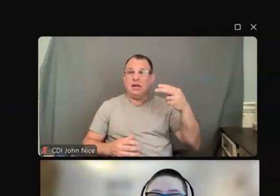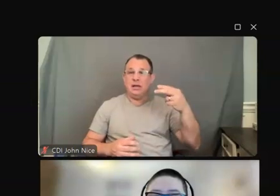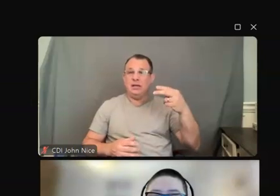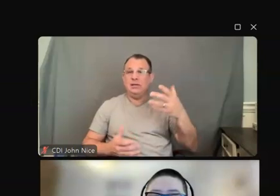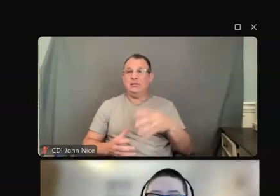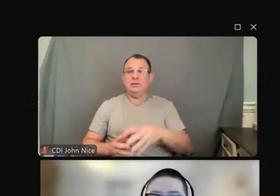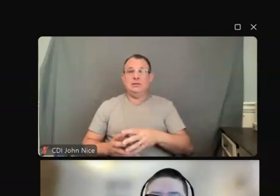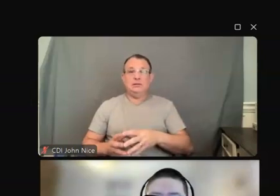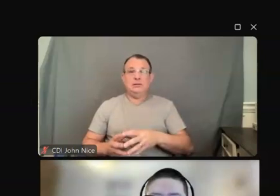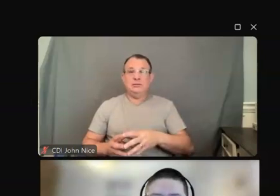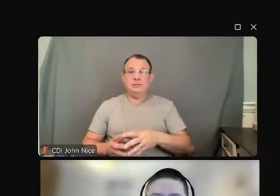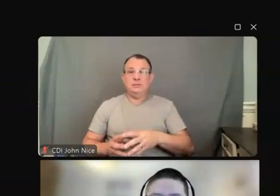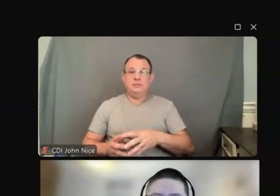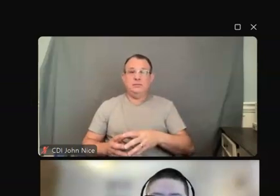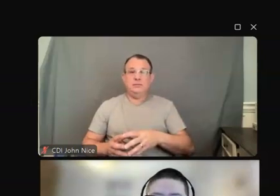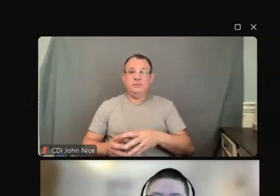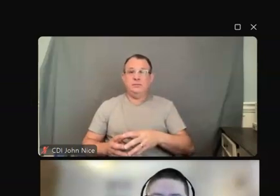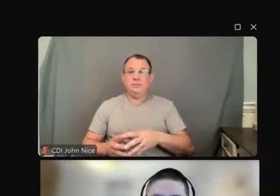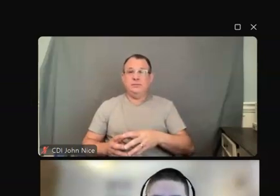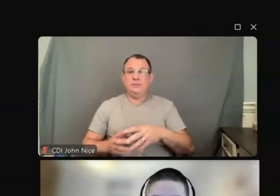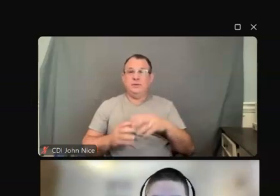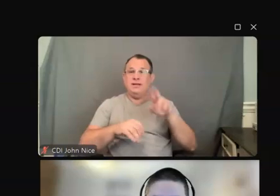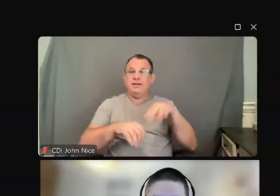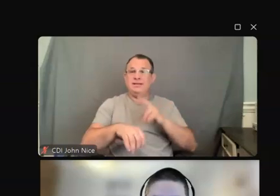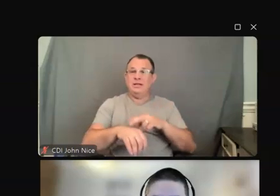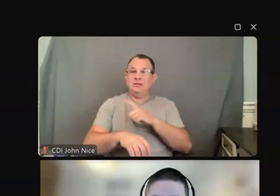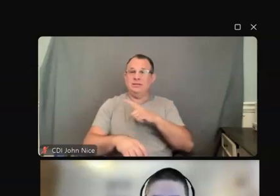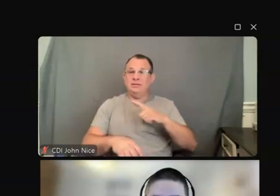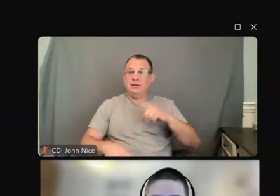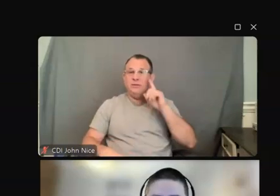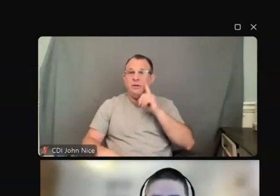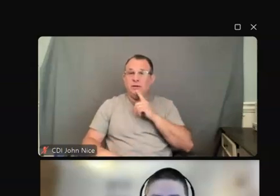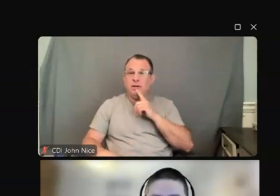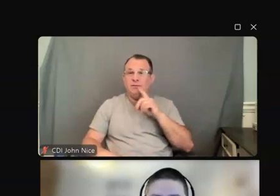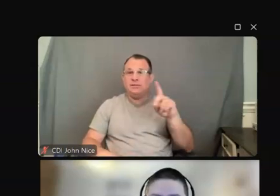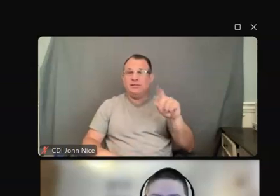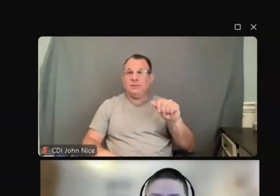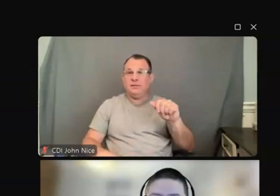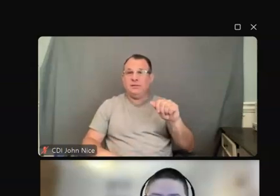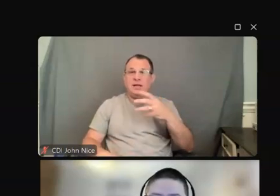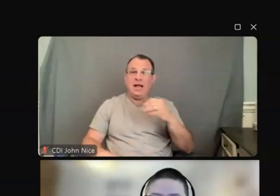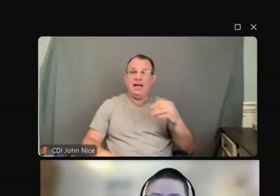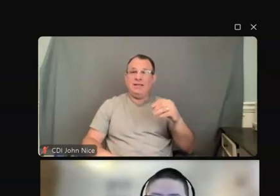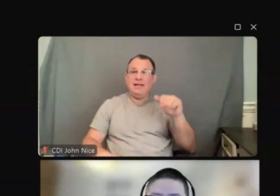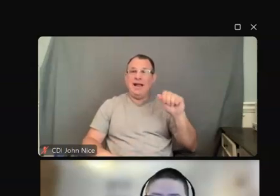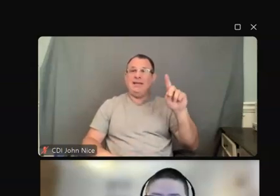and the National Council on Disability, as well as the ADA National Network. We all have wonderful